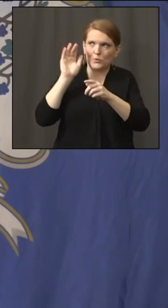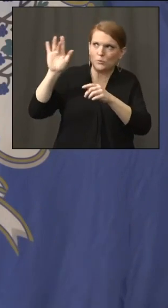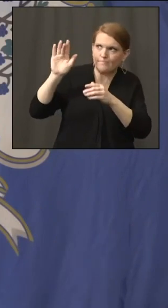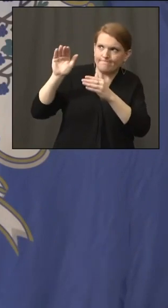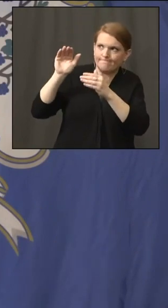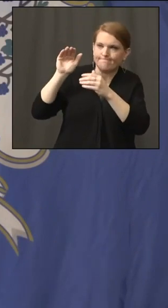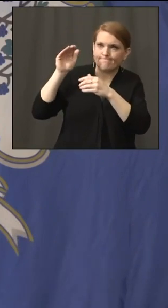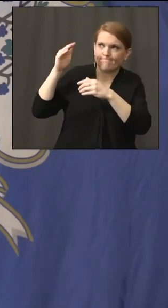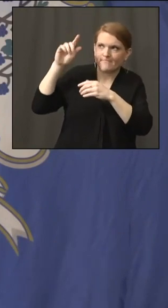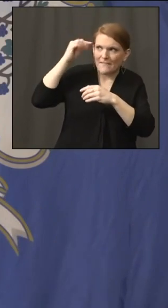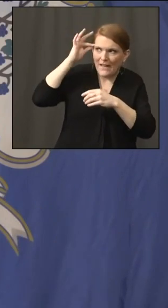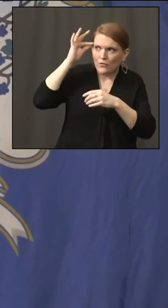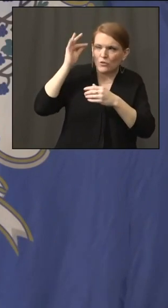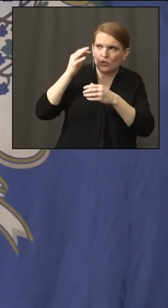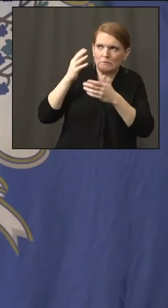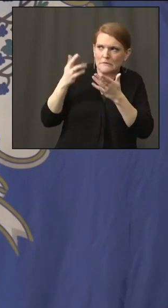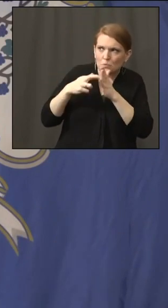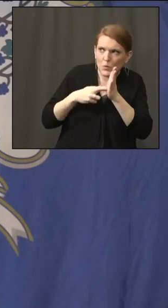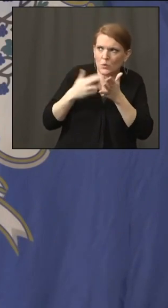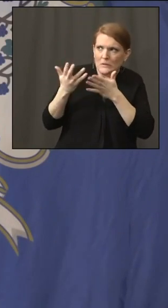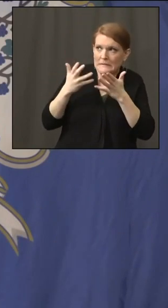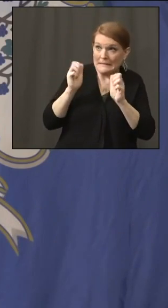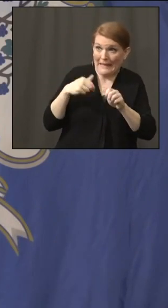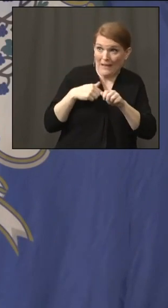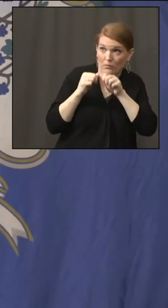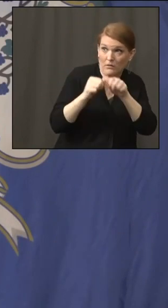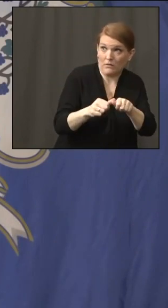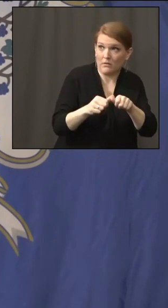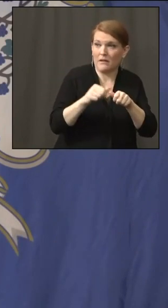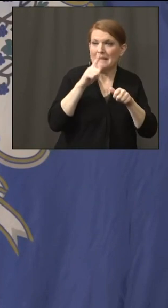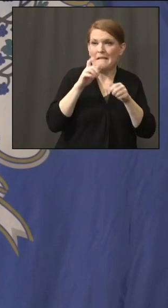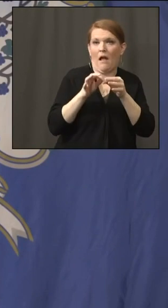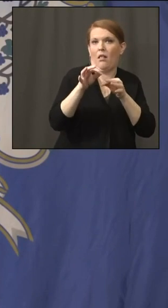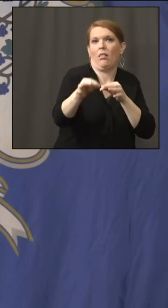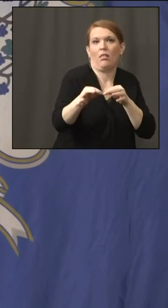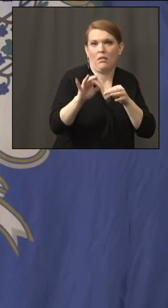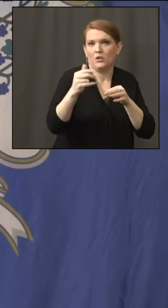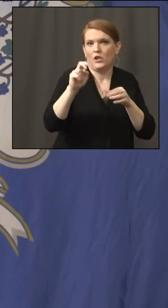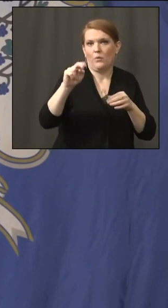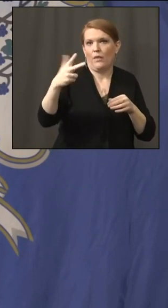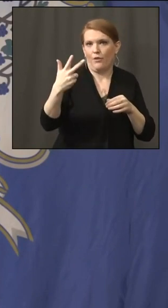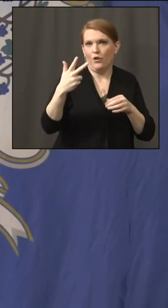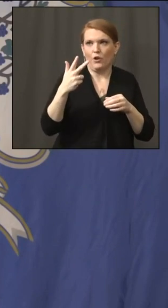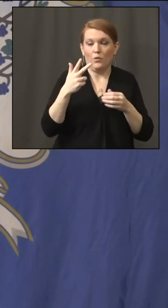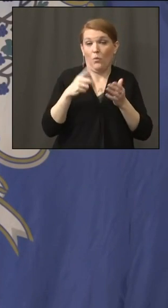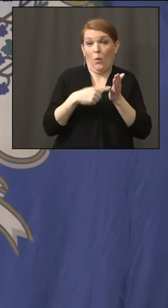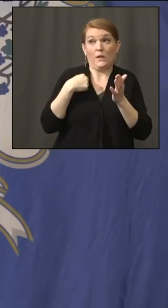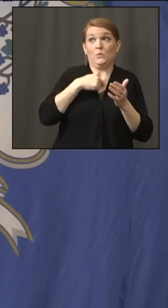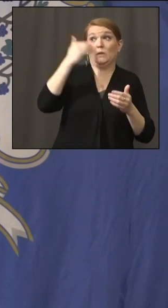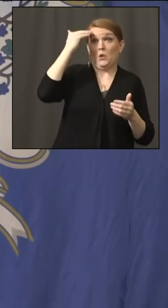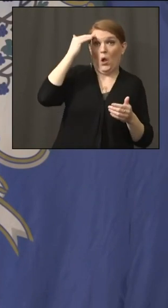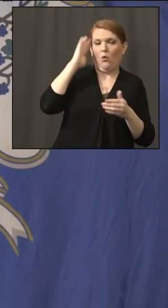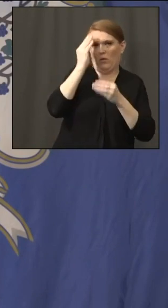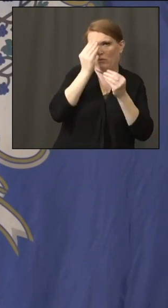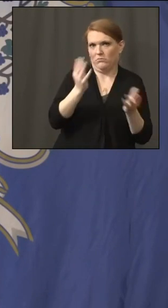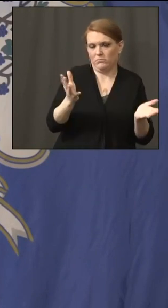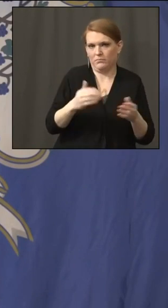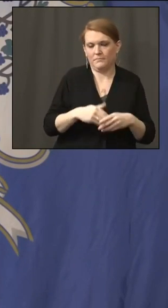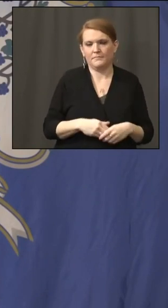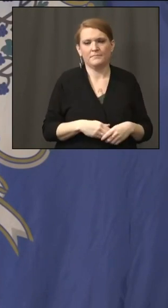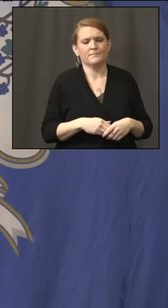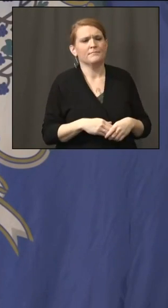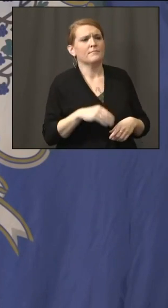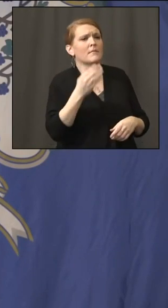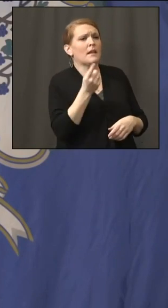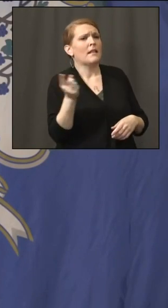January 3rd. And we'll let you know as soon as we hear. Last week, Governor, you said that the